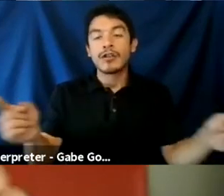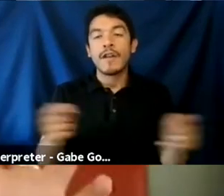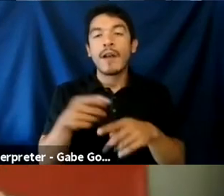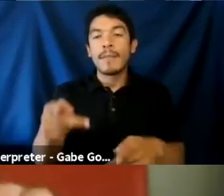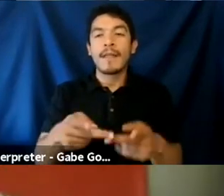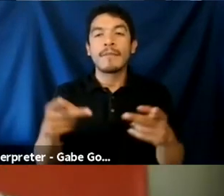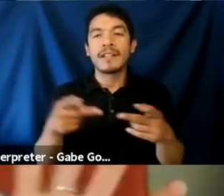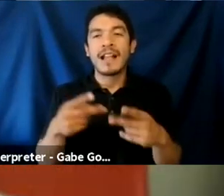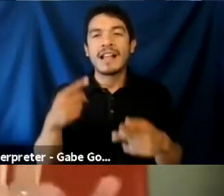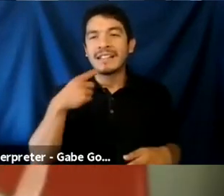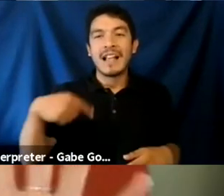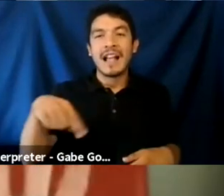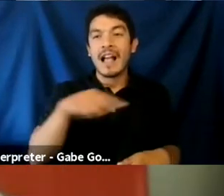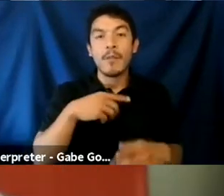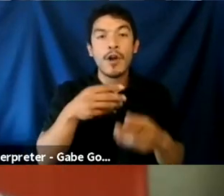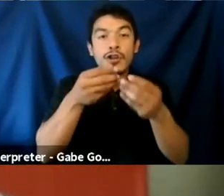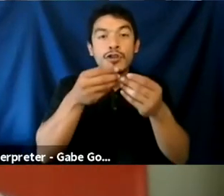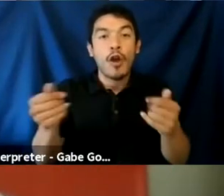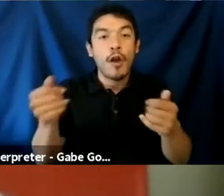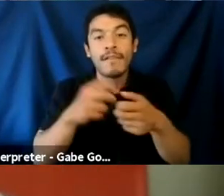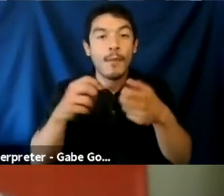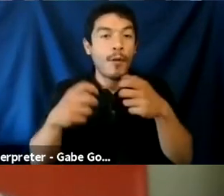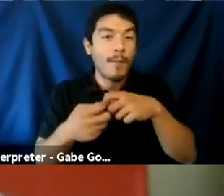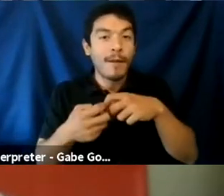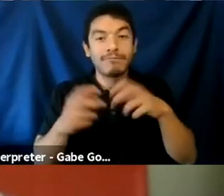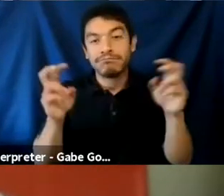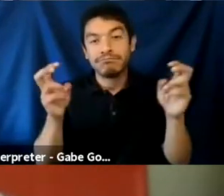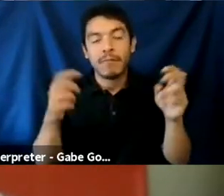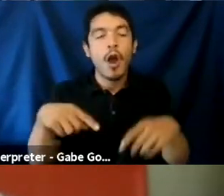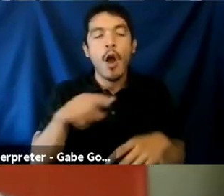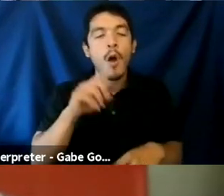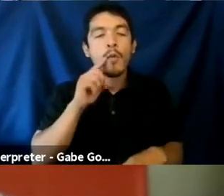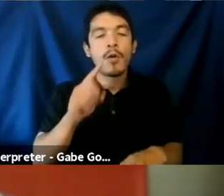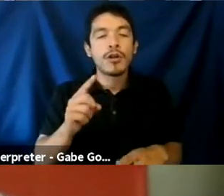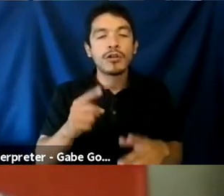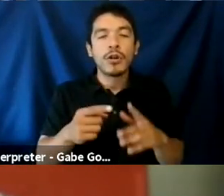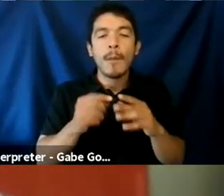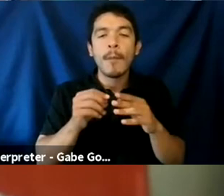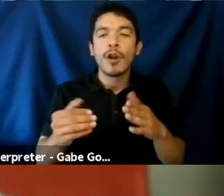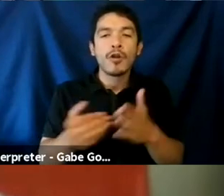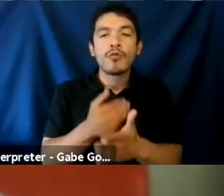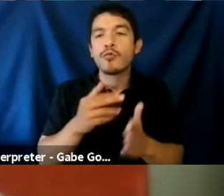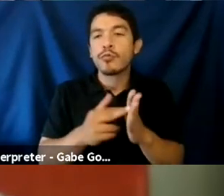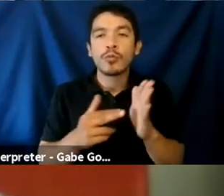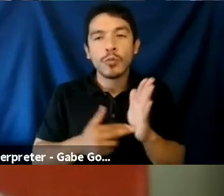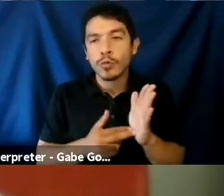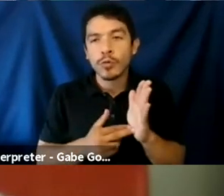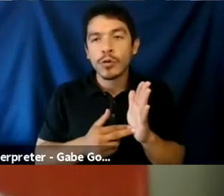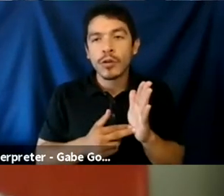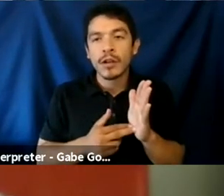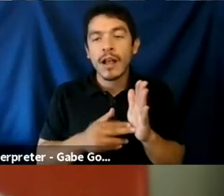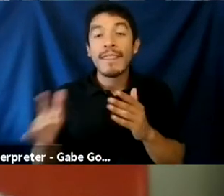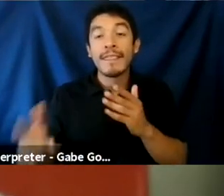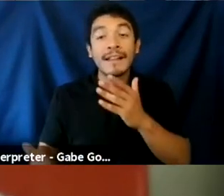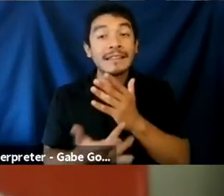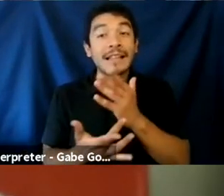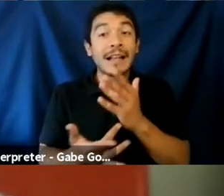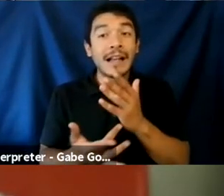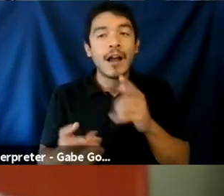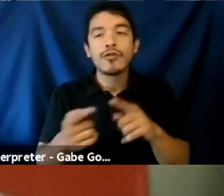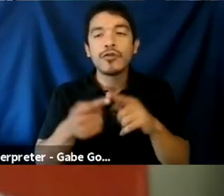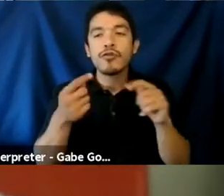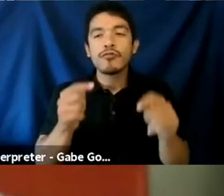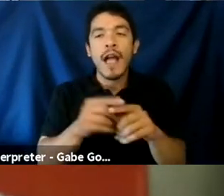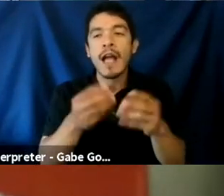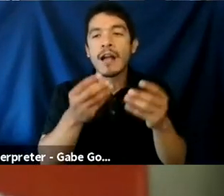we solved the problem or whatever, or like, we're going to institute the, I mean, to be more practical, we're going to institute this piece of tech to try